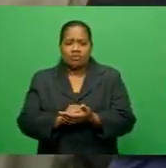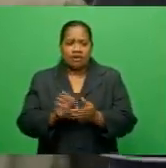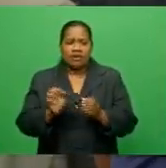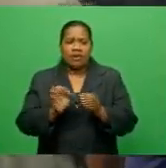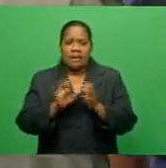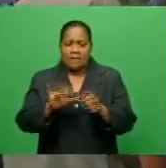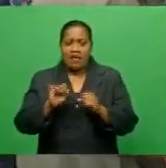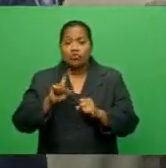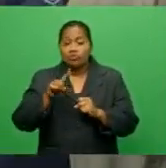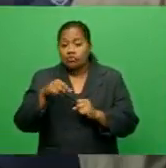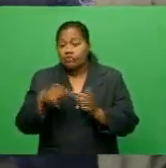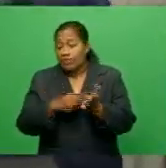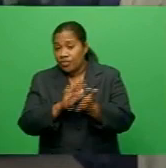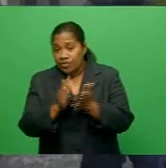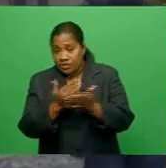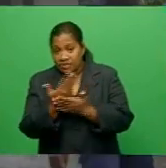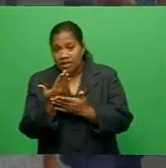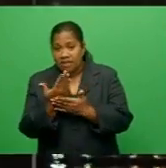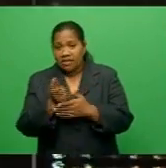the ruling on Thursday.